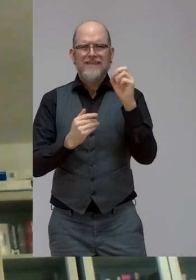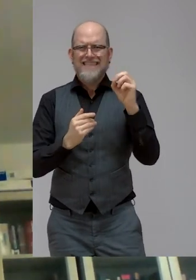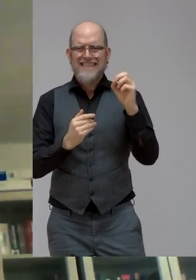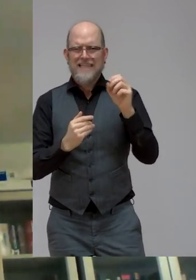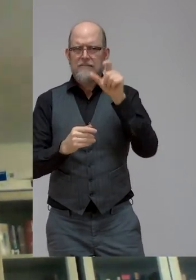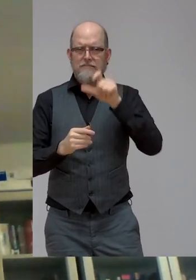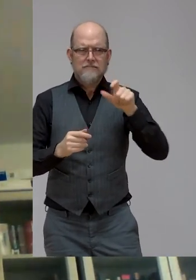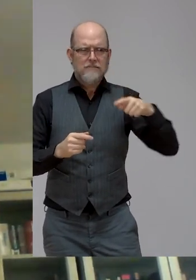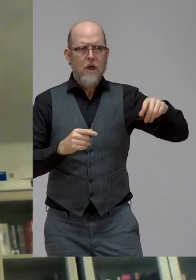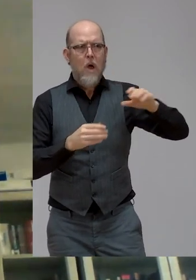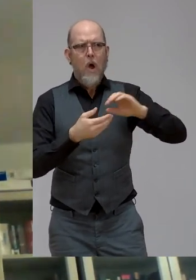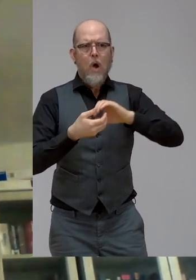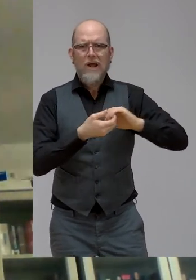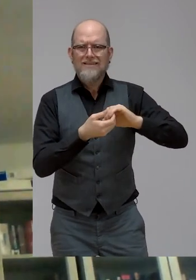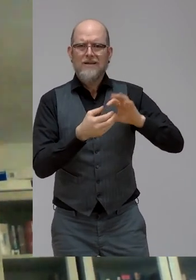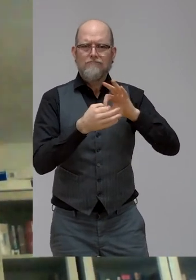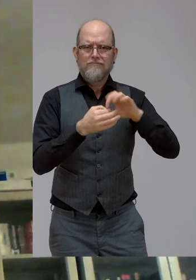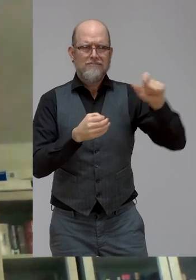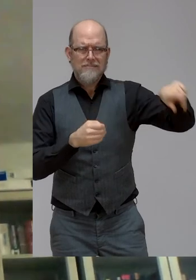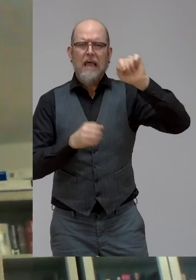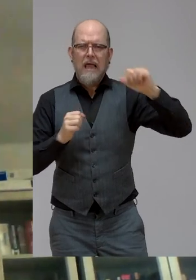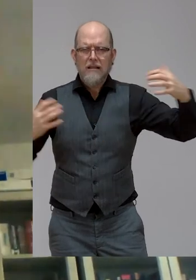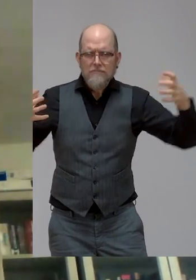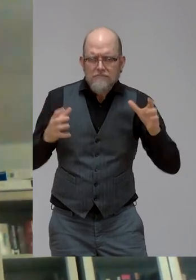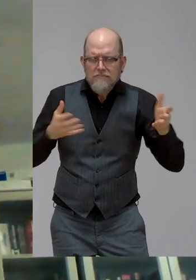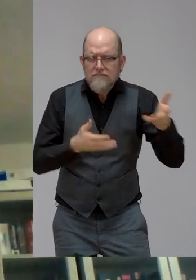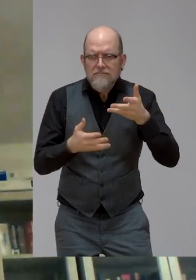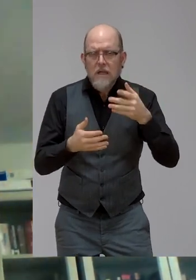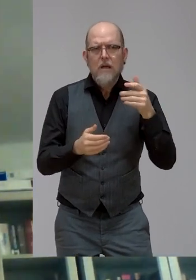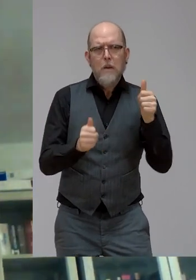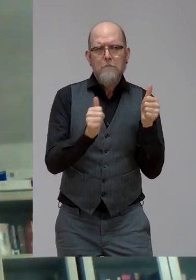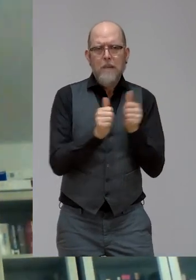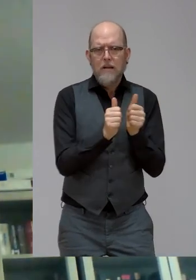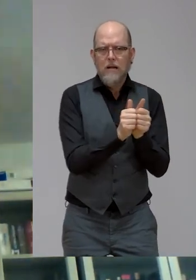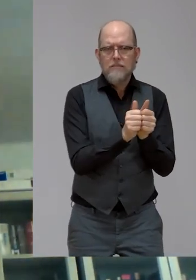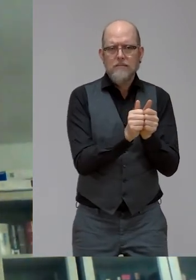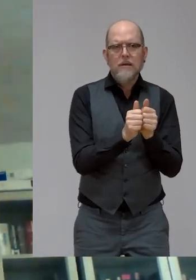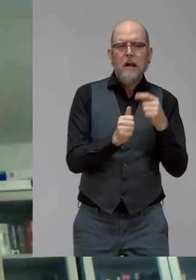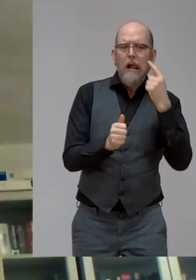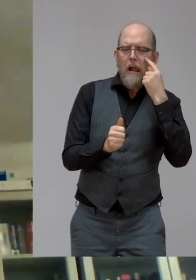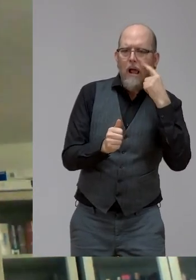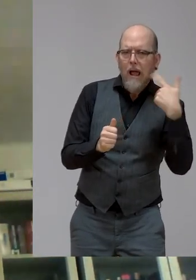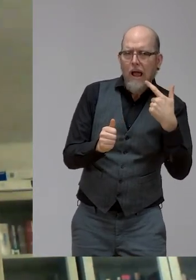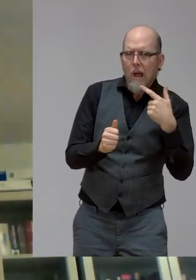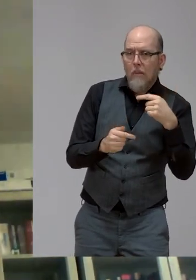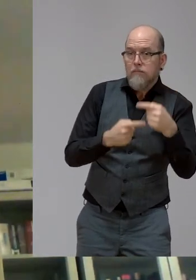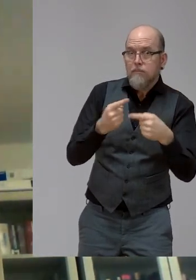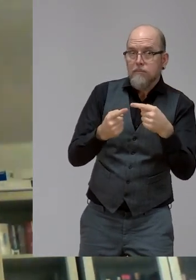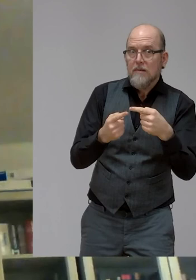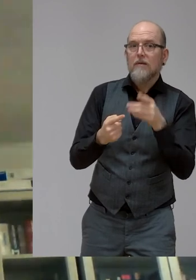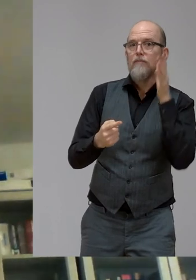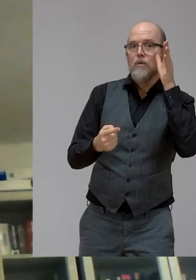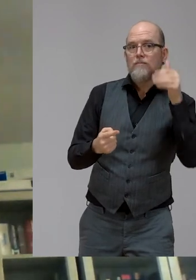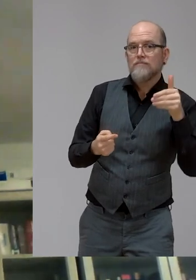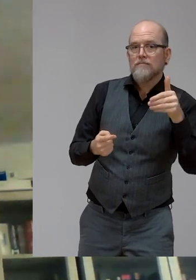partnerships. the only way forward to address this huge challenge. But we really need to work together in particular to ensure that a significant